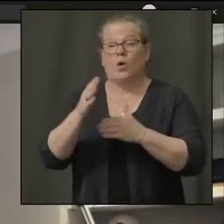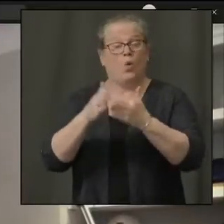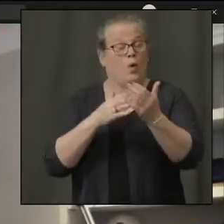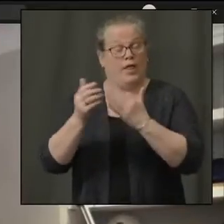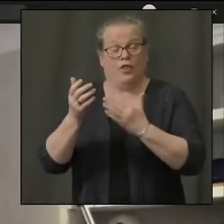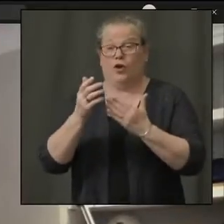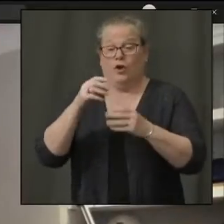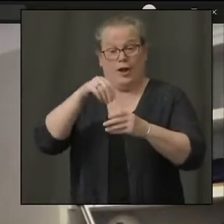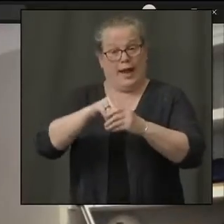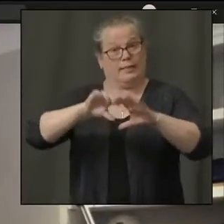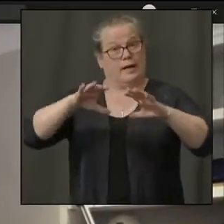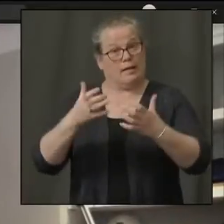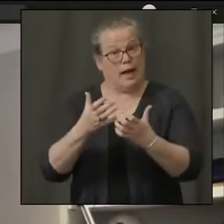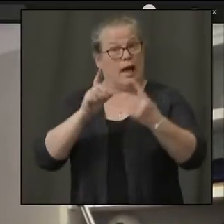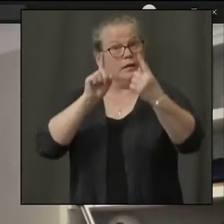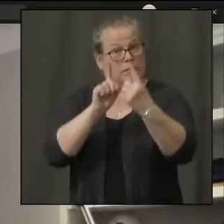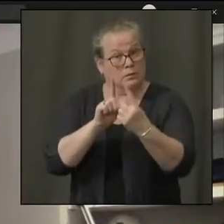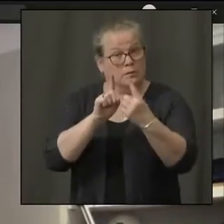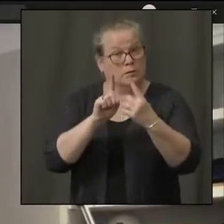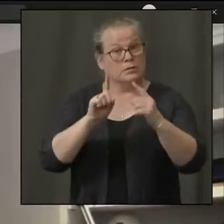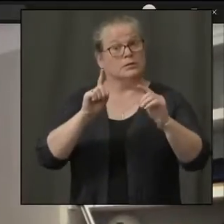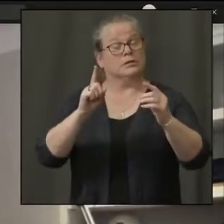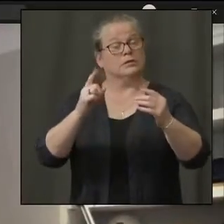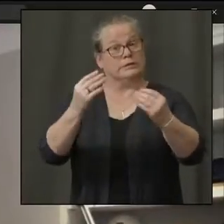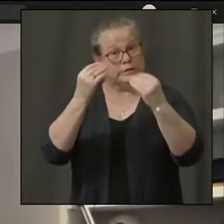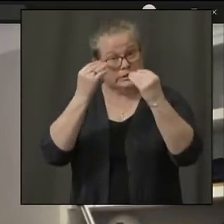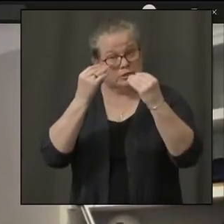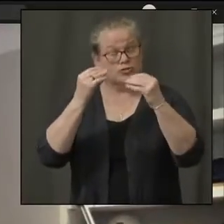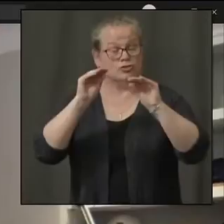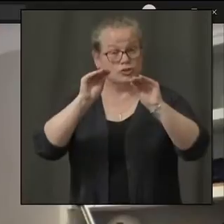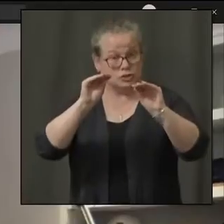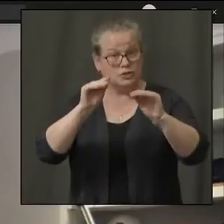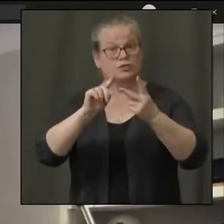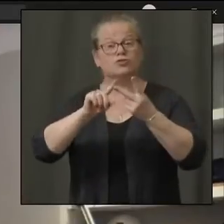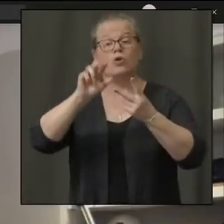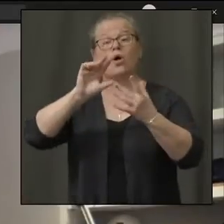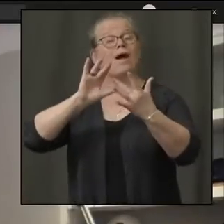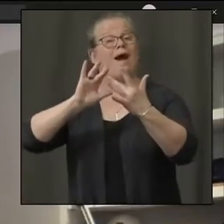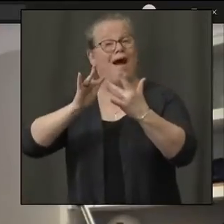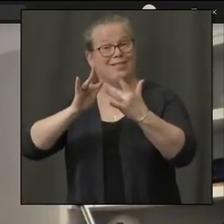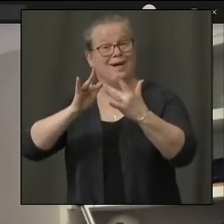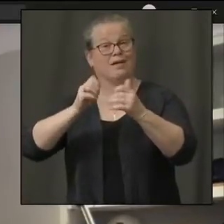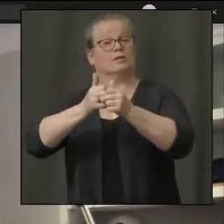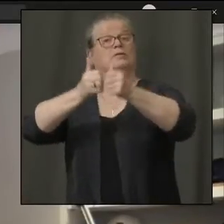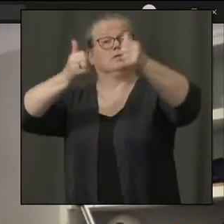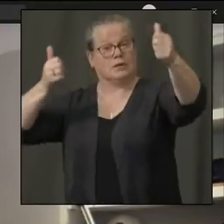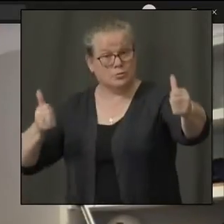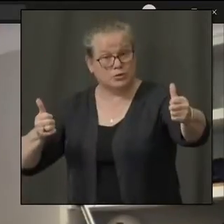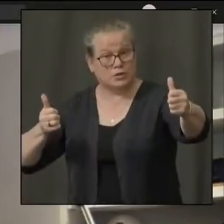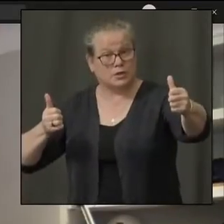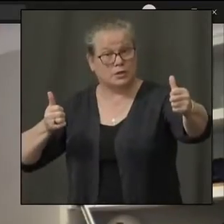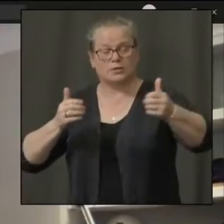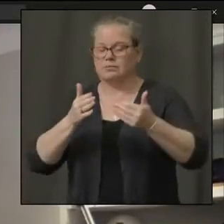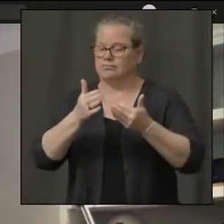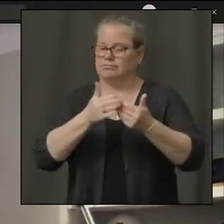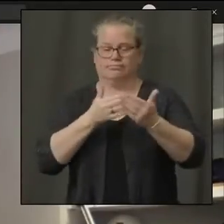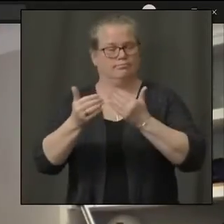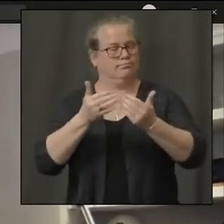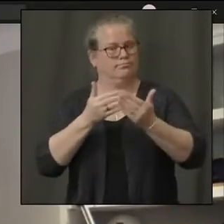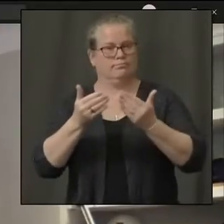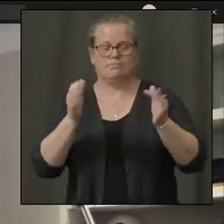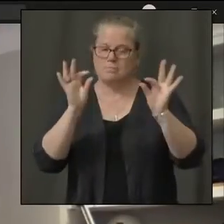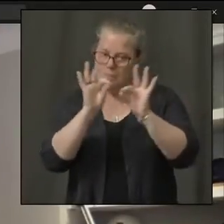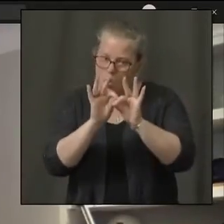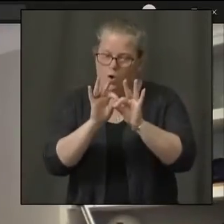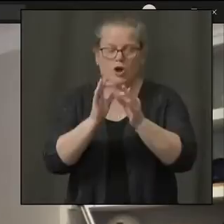or whether they are learning online and remotely, it's important that they have the